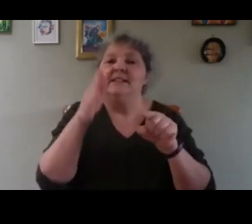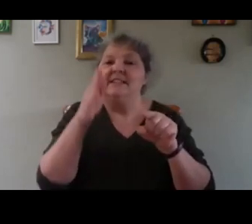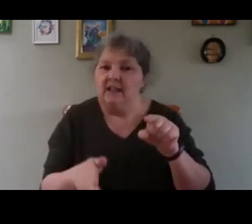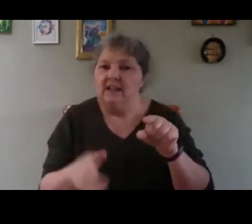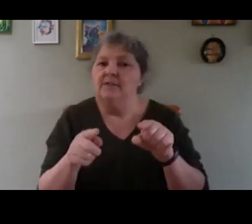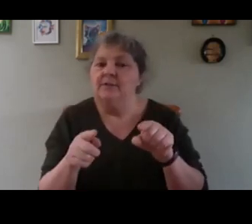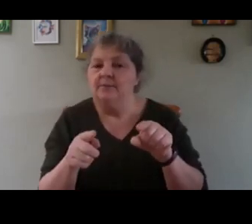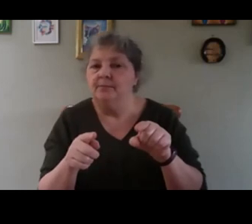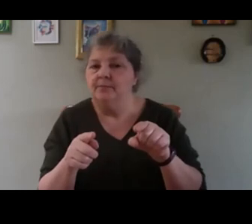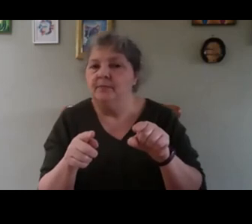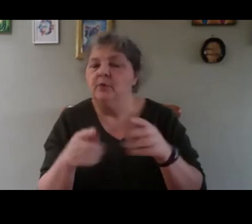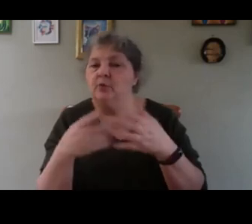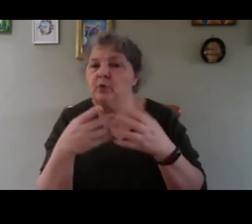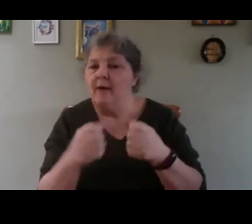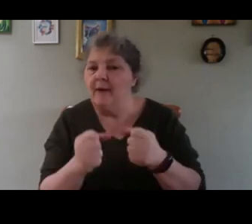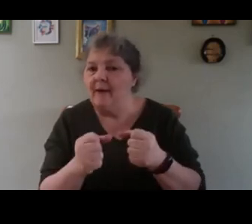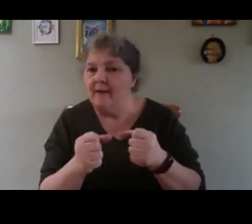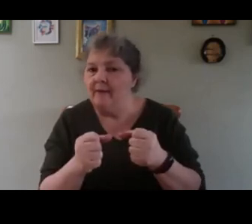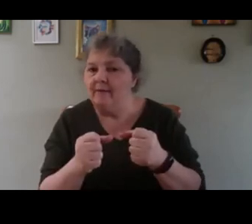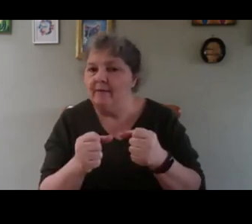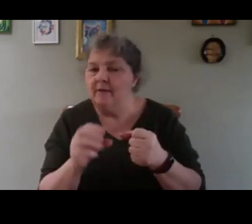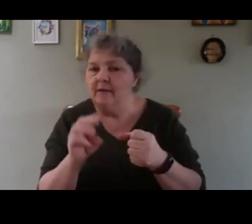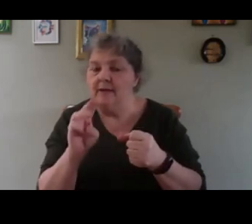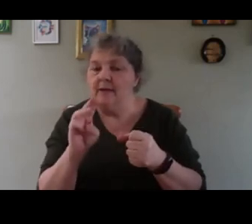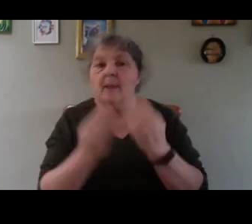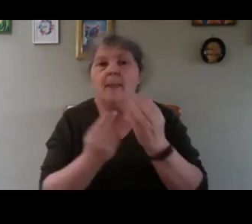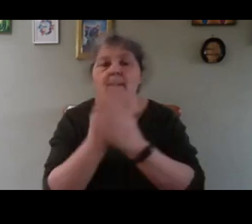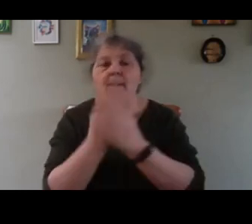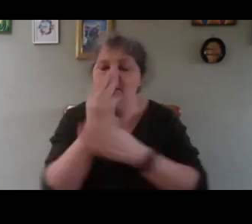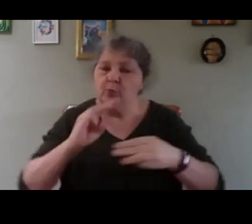and you have the plank that will protect from the cold.